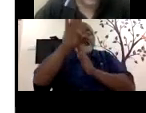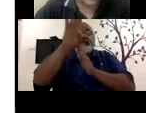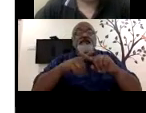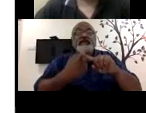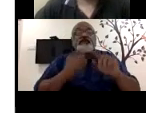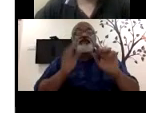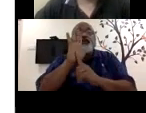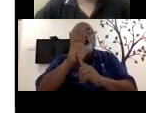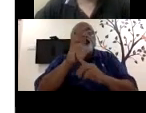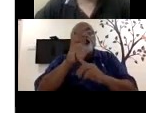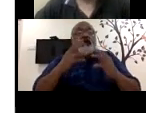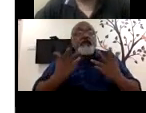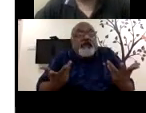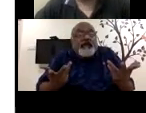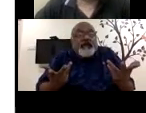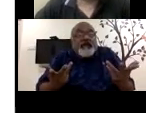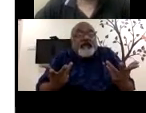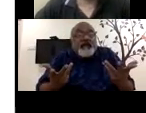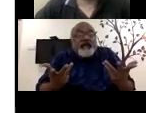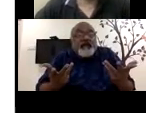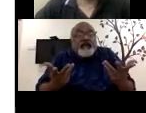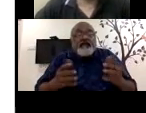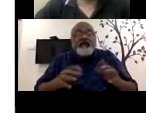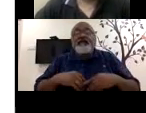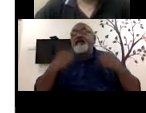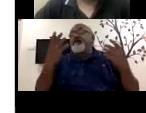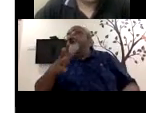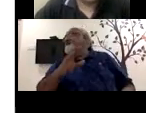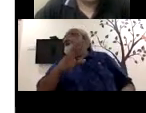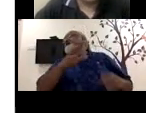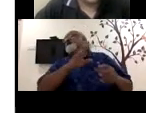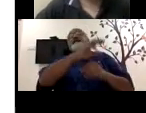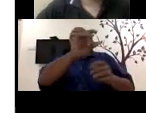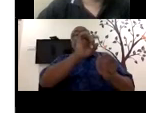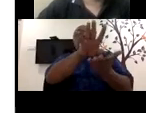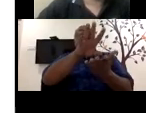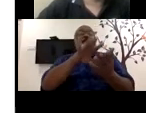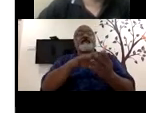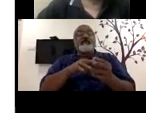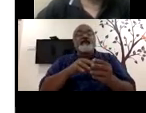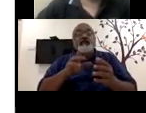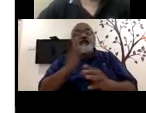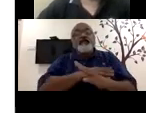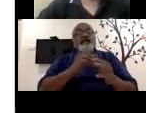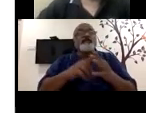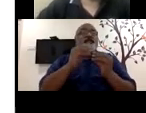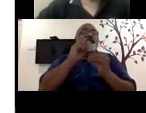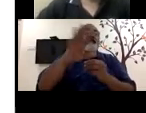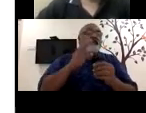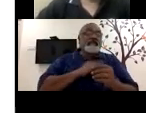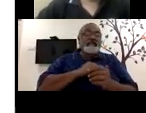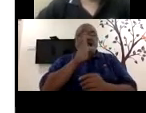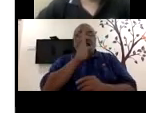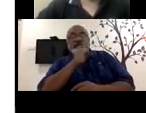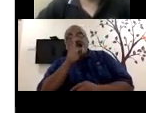workplace. Uh, and you, might give up on that. and in fact, before giving the job itself, you, you are, uh,